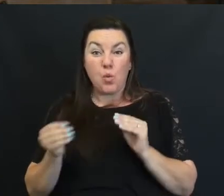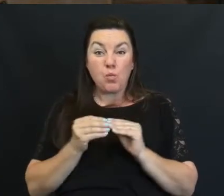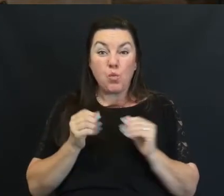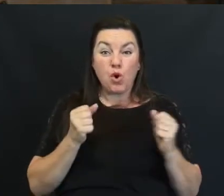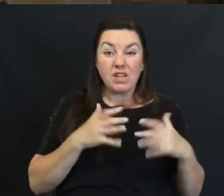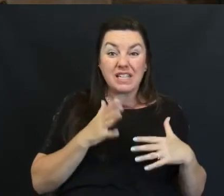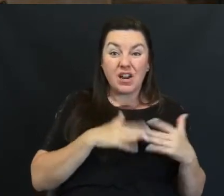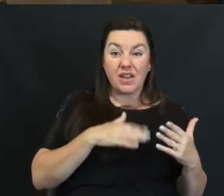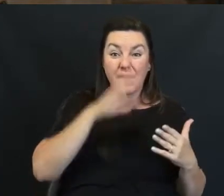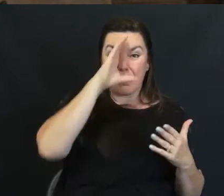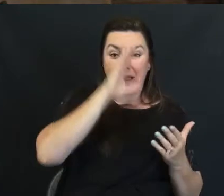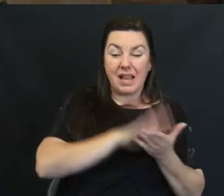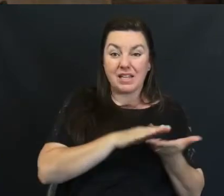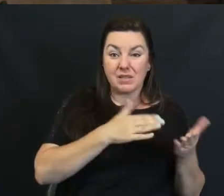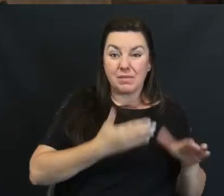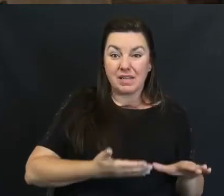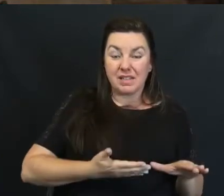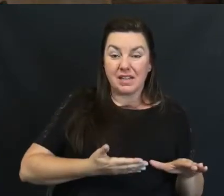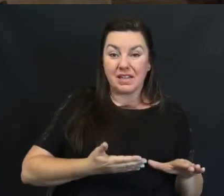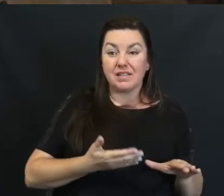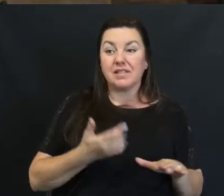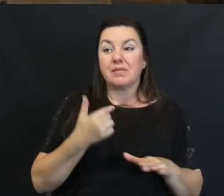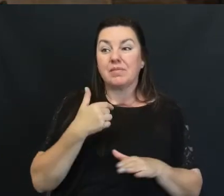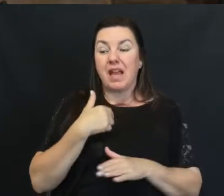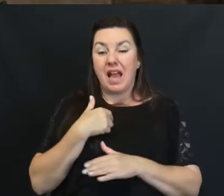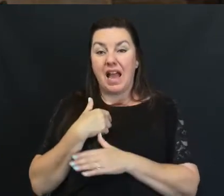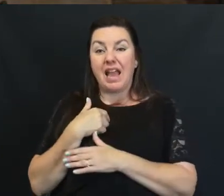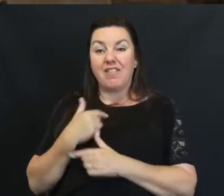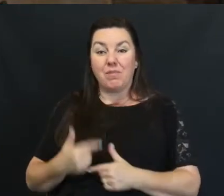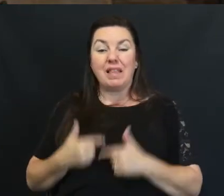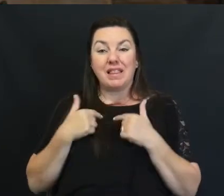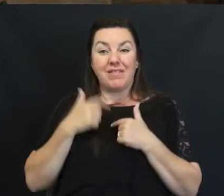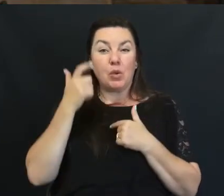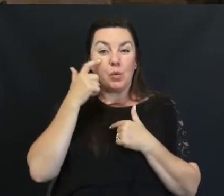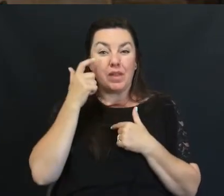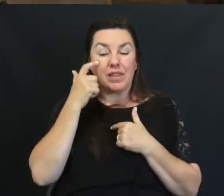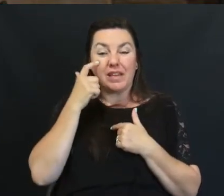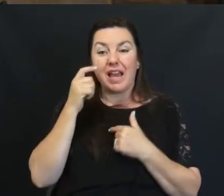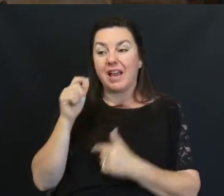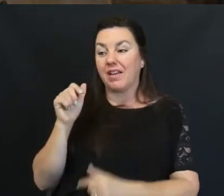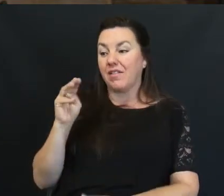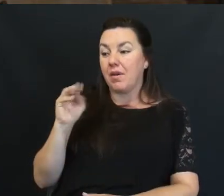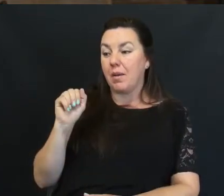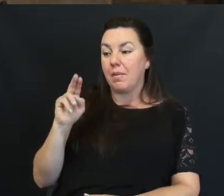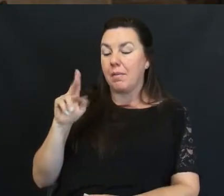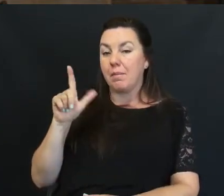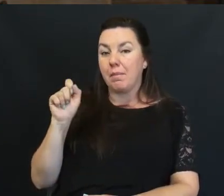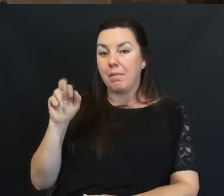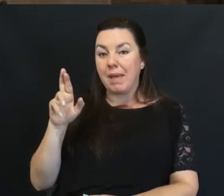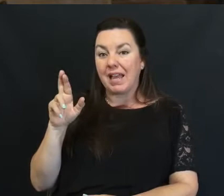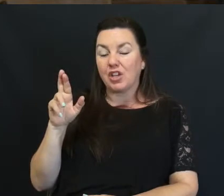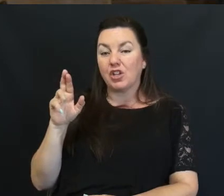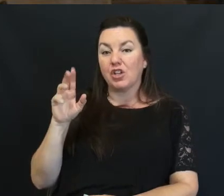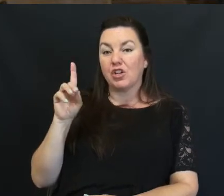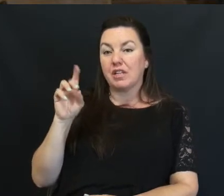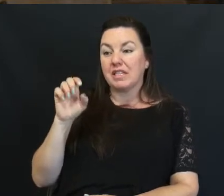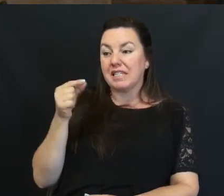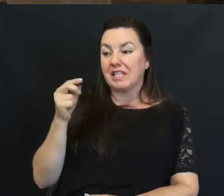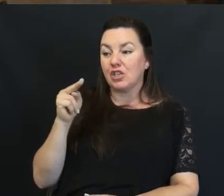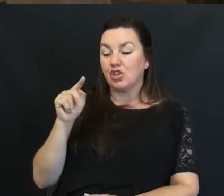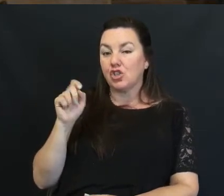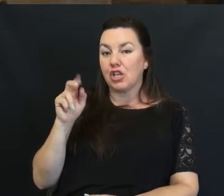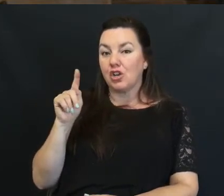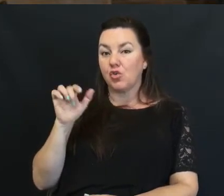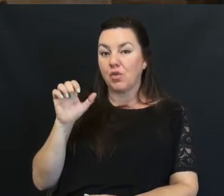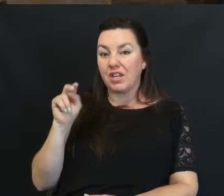some time I had lived with Dry macular degeneration The day after My annual Eye doctor's appointment Visit in